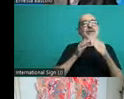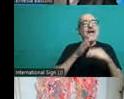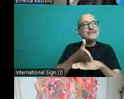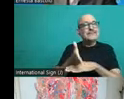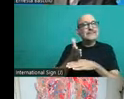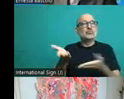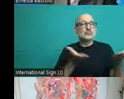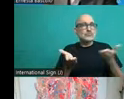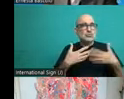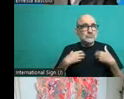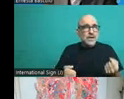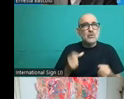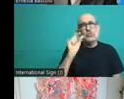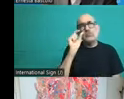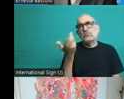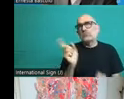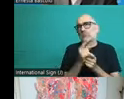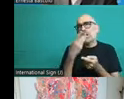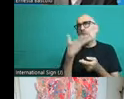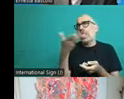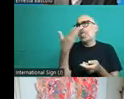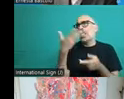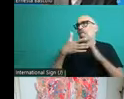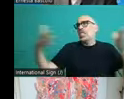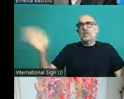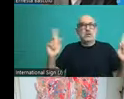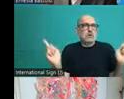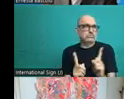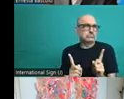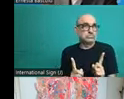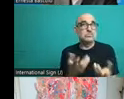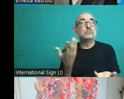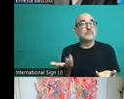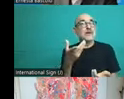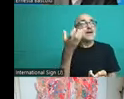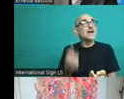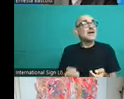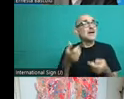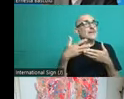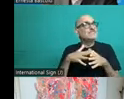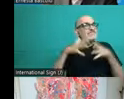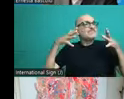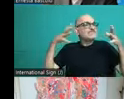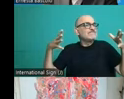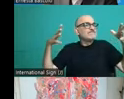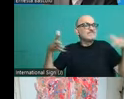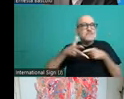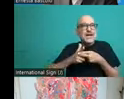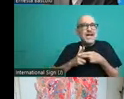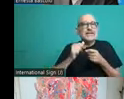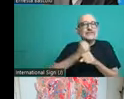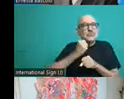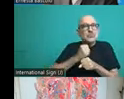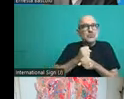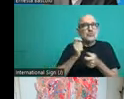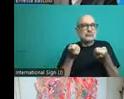although there's increasing regulatory structures and behaviors, one of the elements